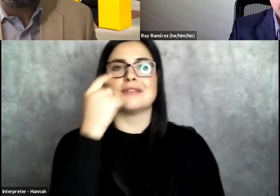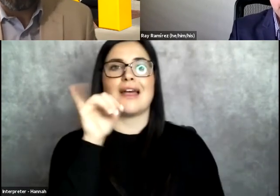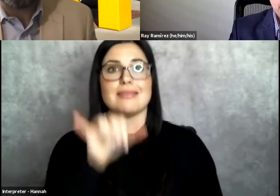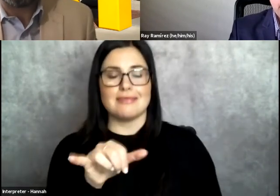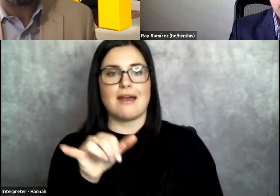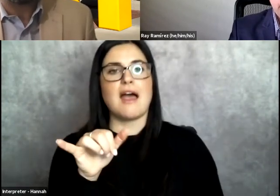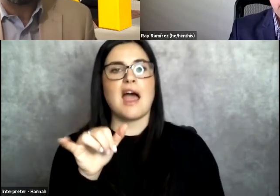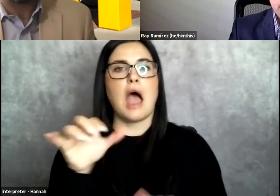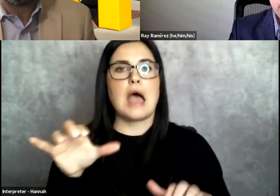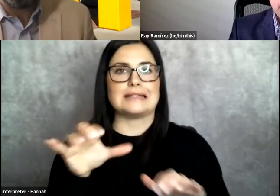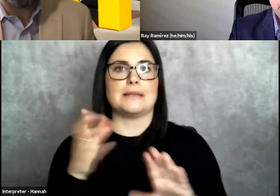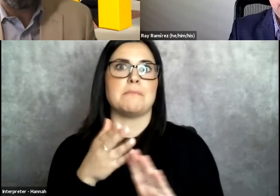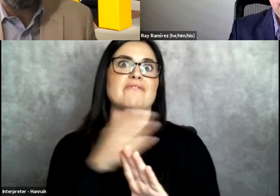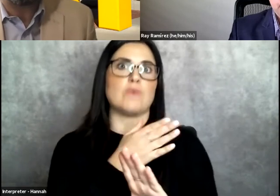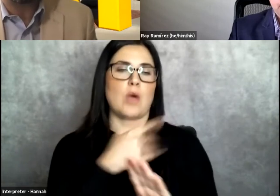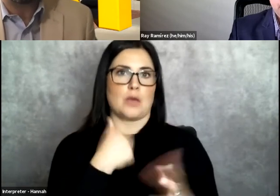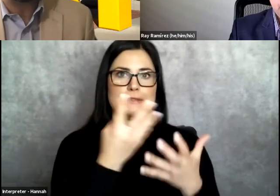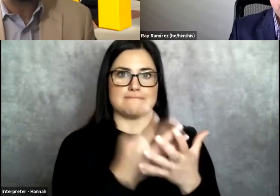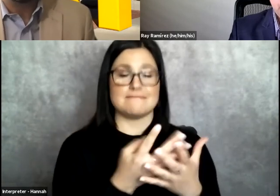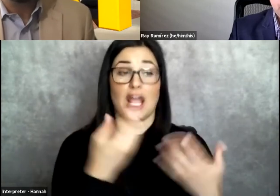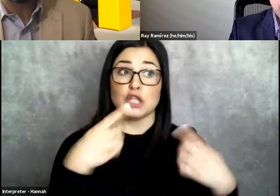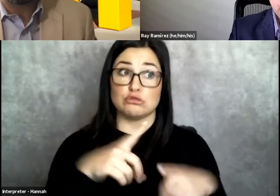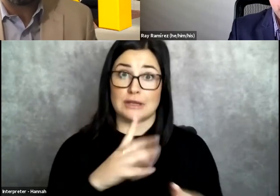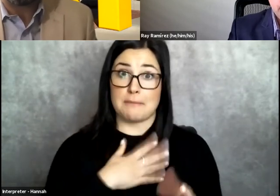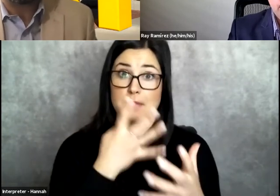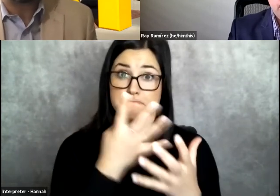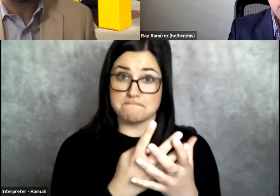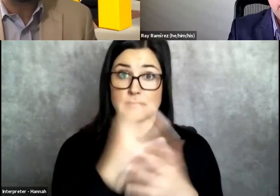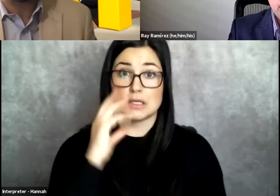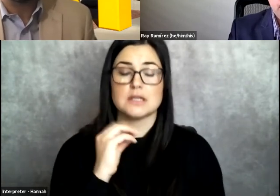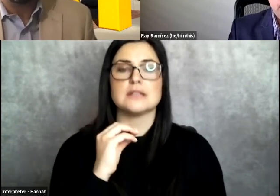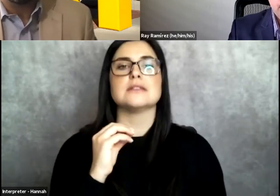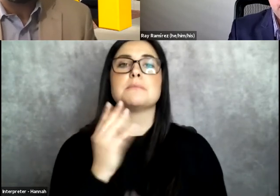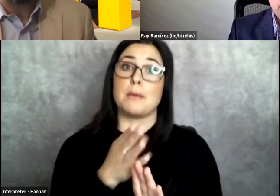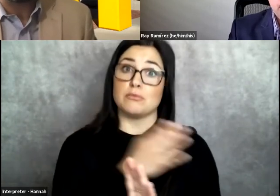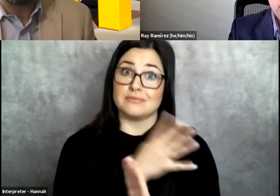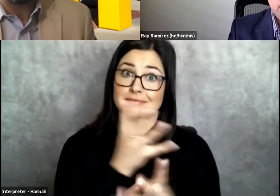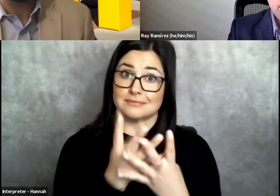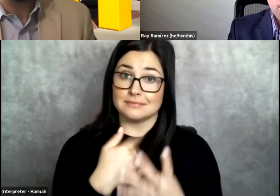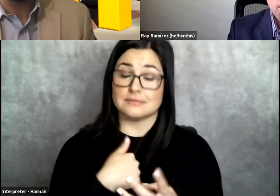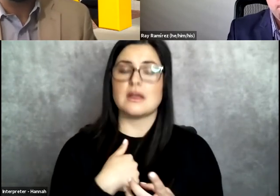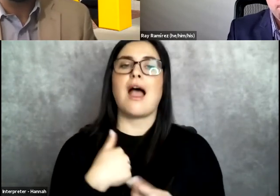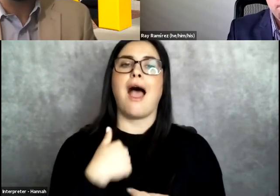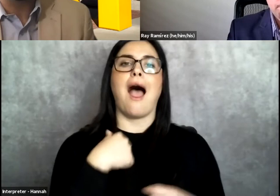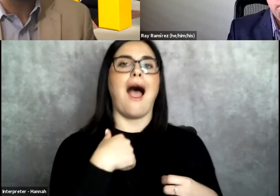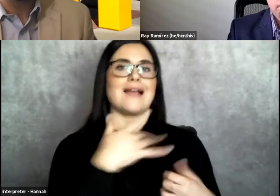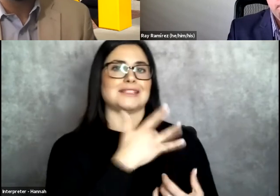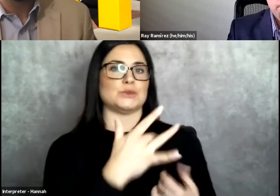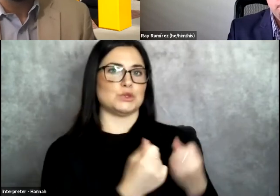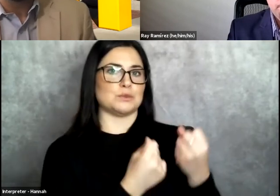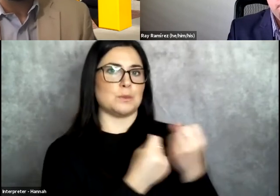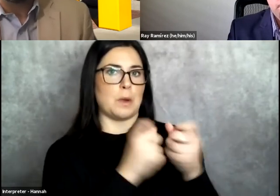prior to my incarceration, and even during my incarceration. But prior to my incarceration, my support was,